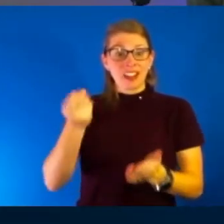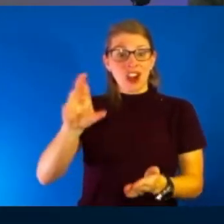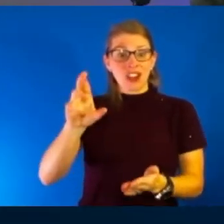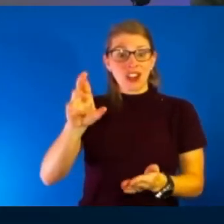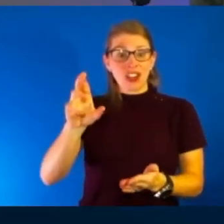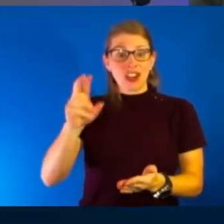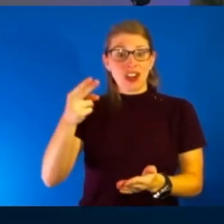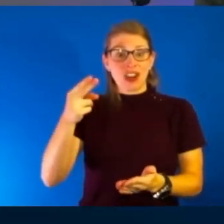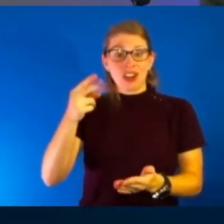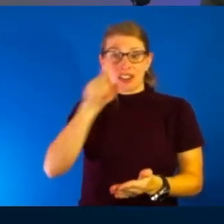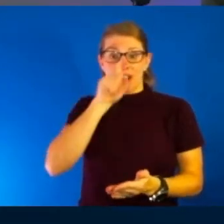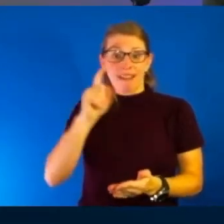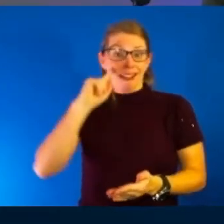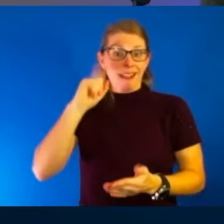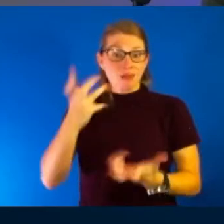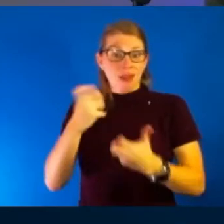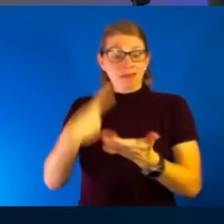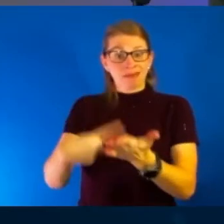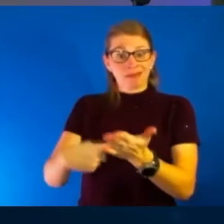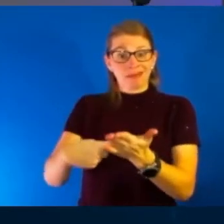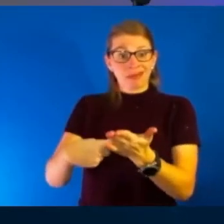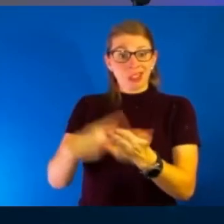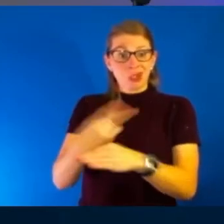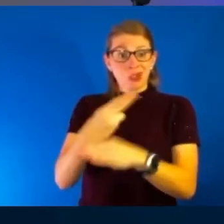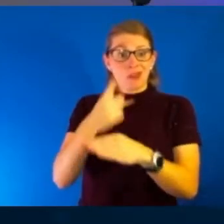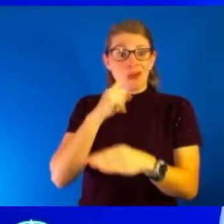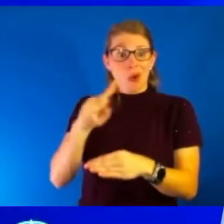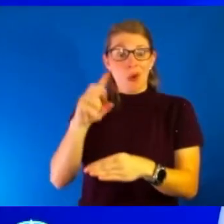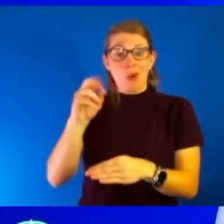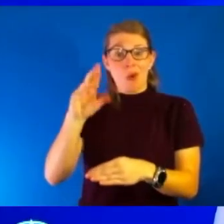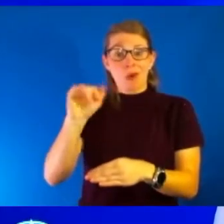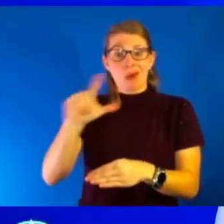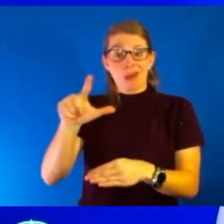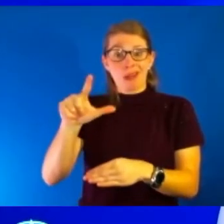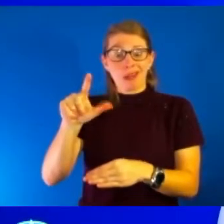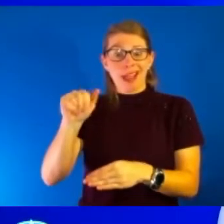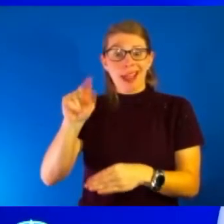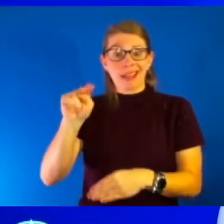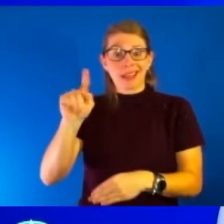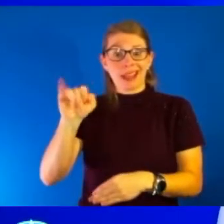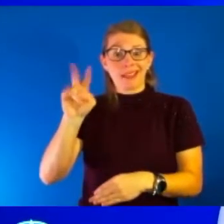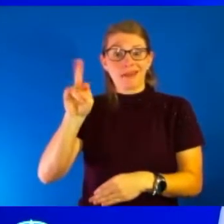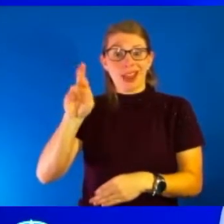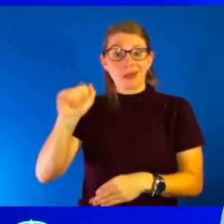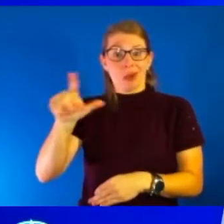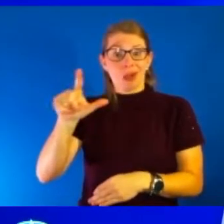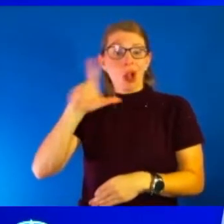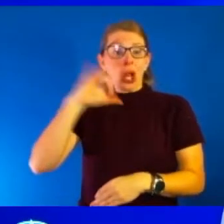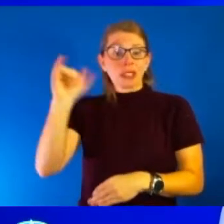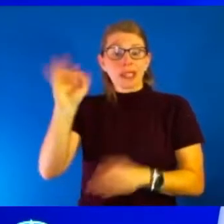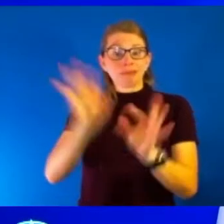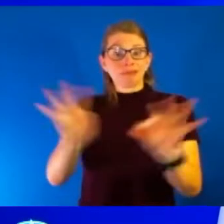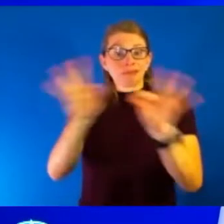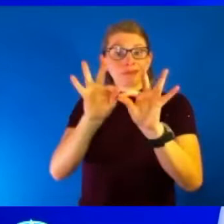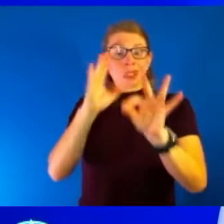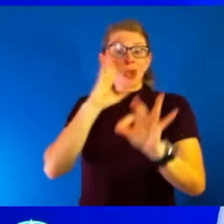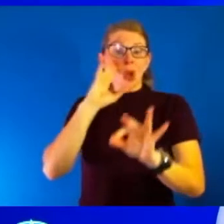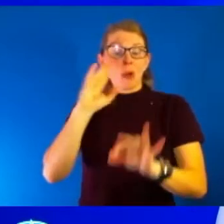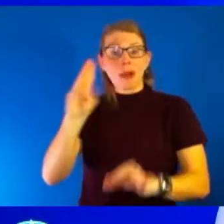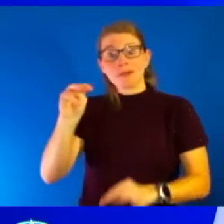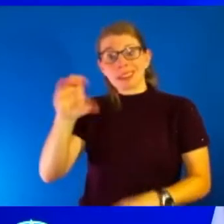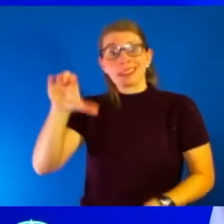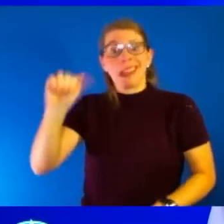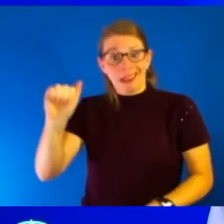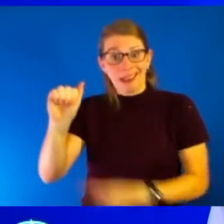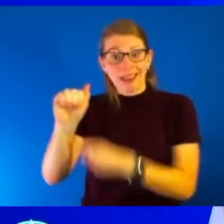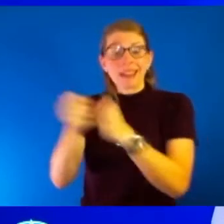the use of the oral antivirals? Yeah, I mean, it does look to be extremely important. You know, we know the monoclonal antibodies have saved